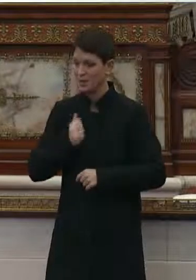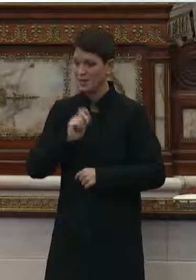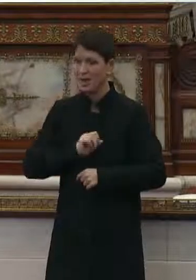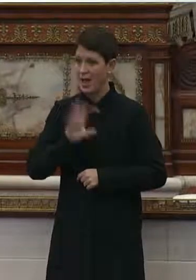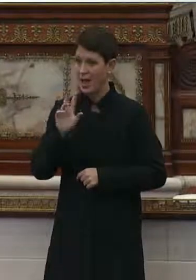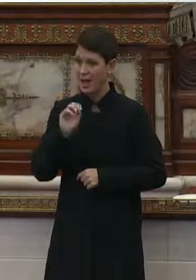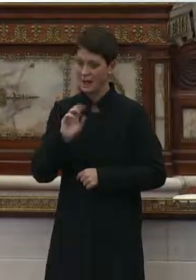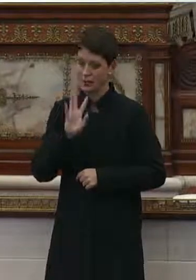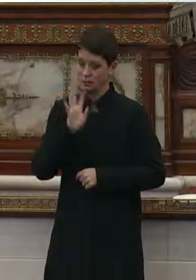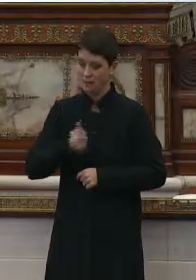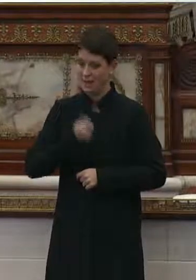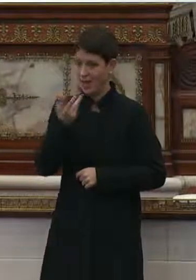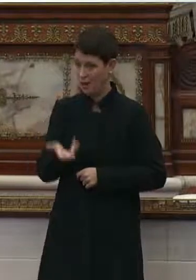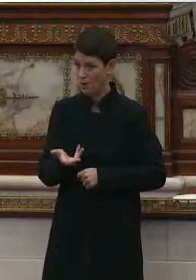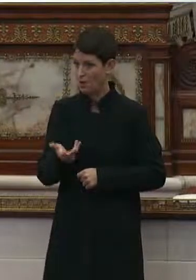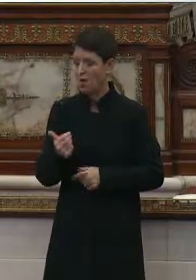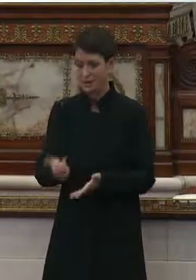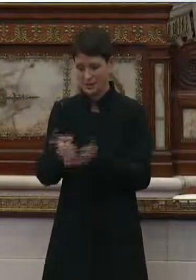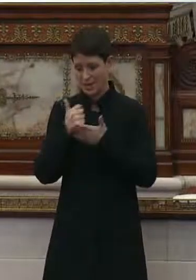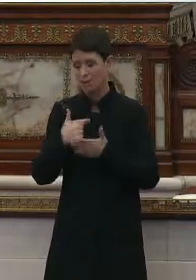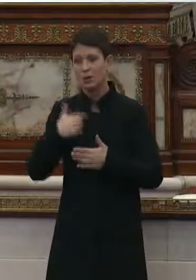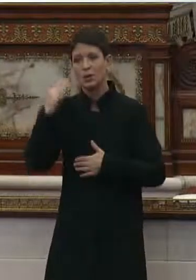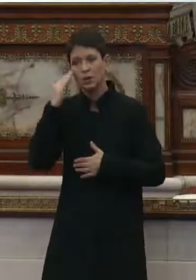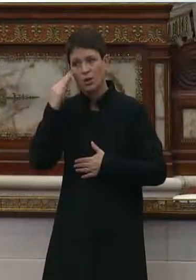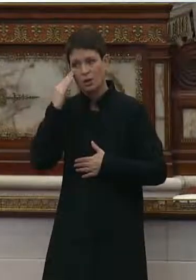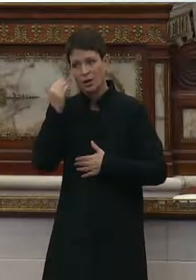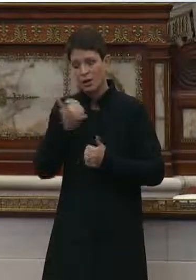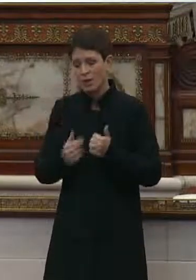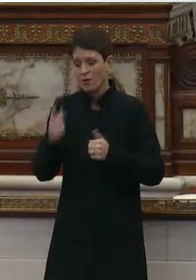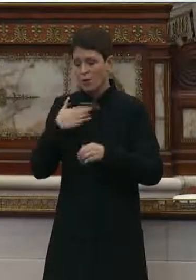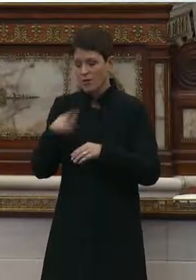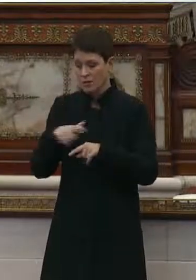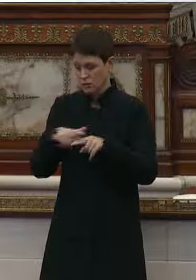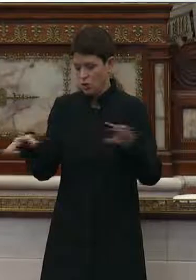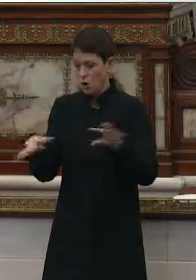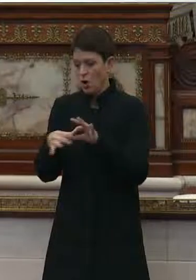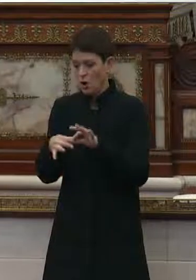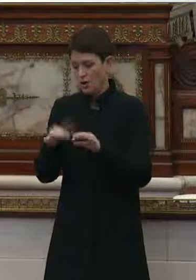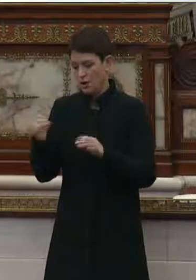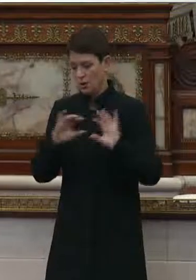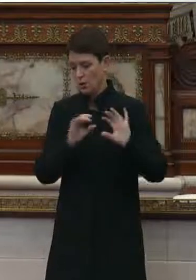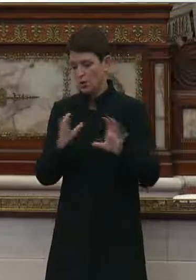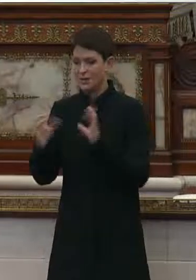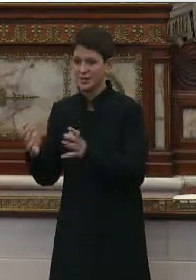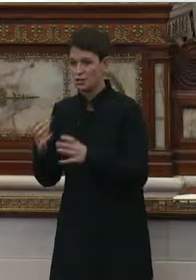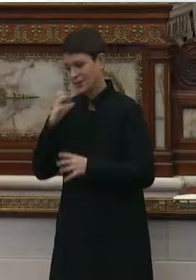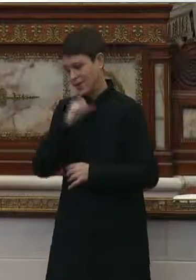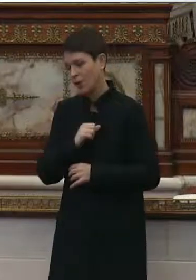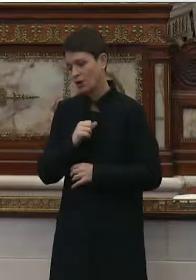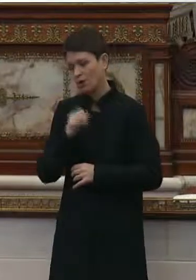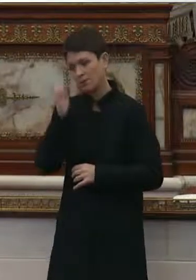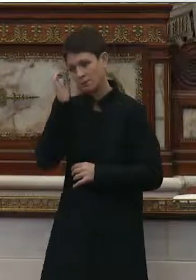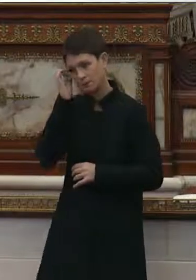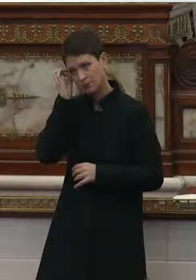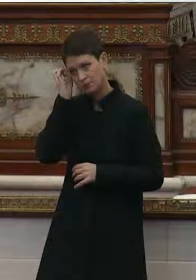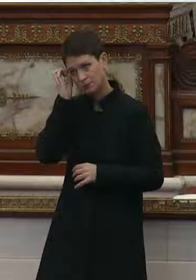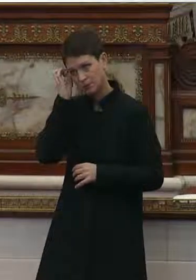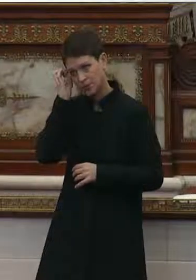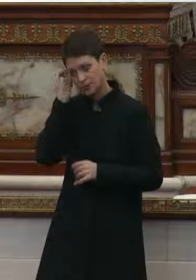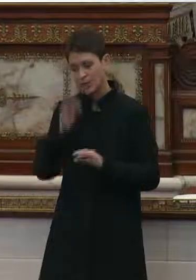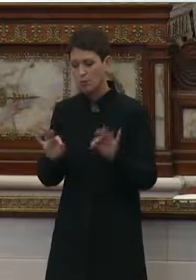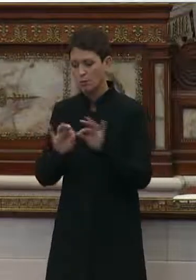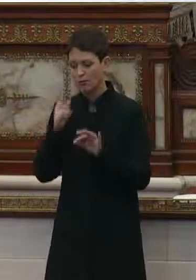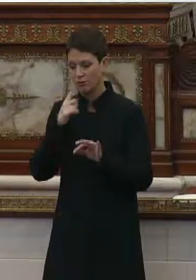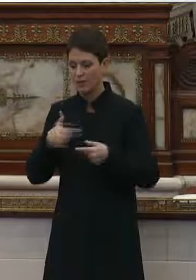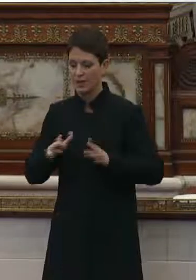you know, has helped me in ways. And knowing that everybody on this call and I'm in other organizations care, you know, it means a lot to me and